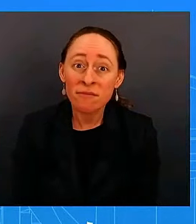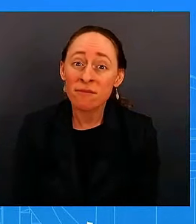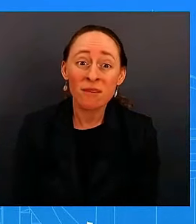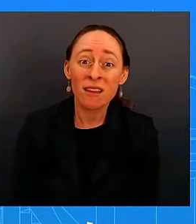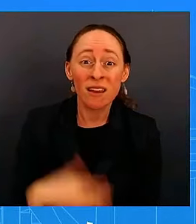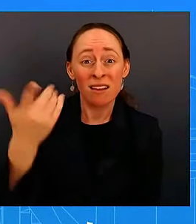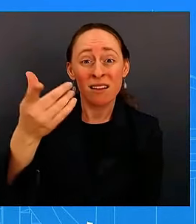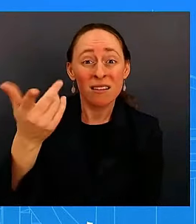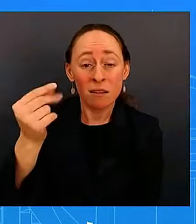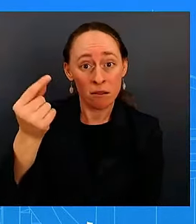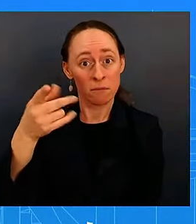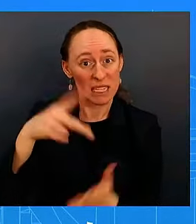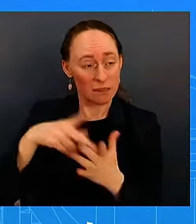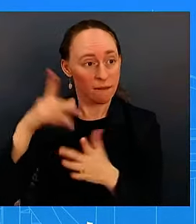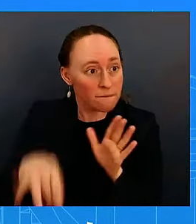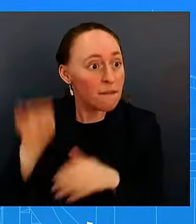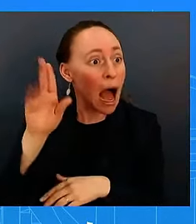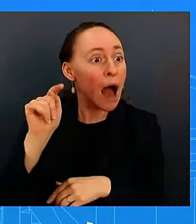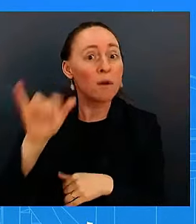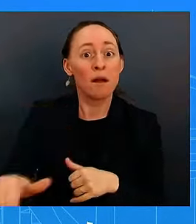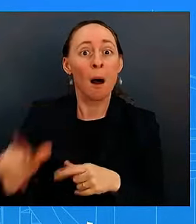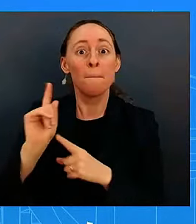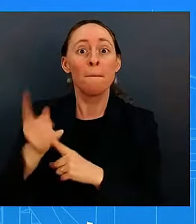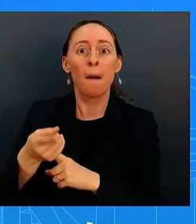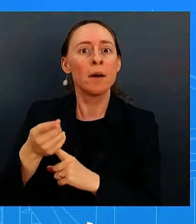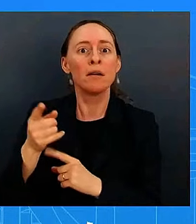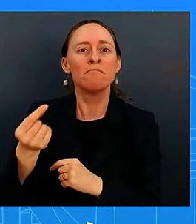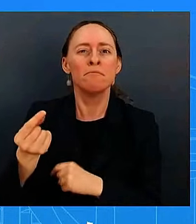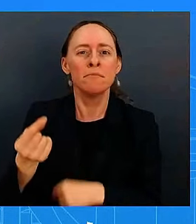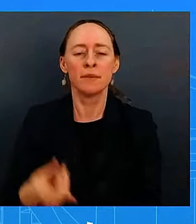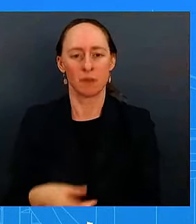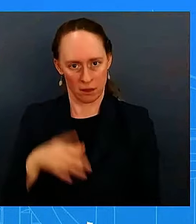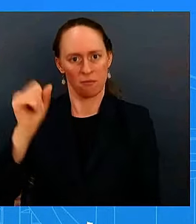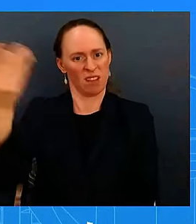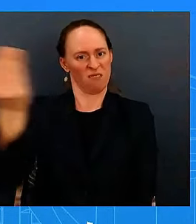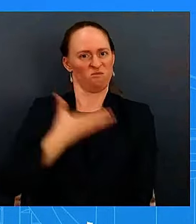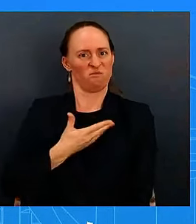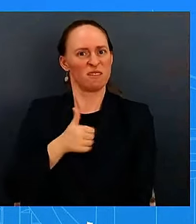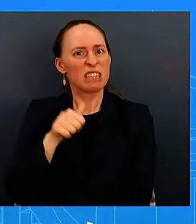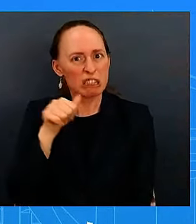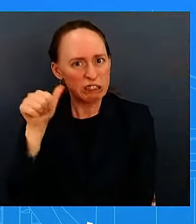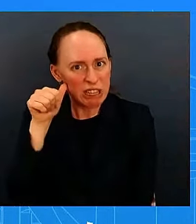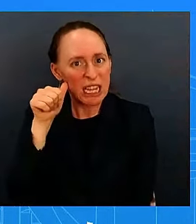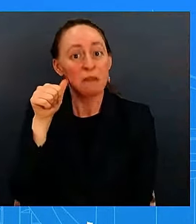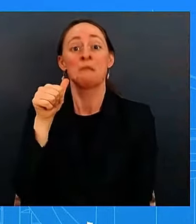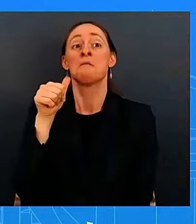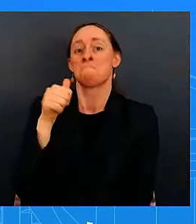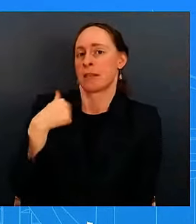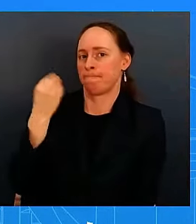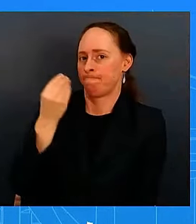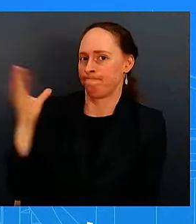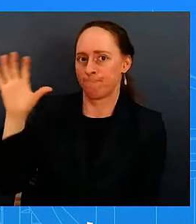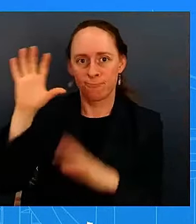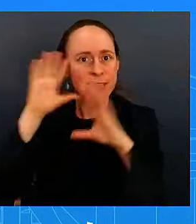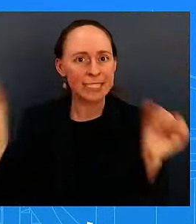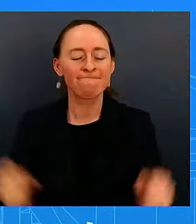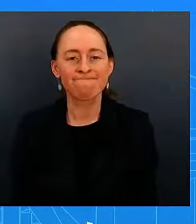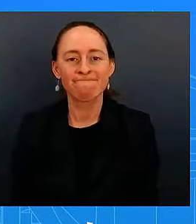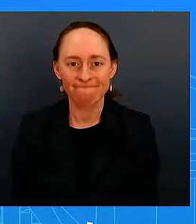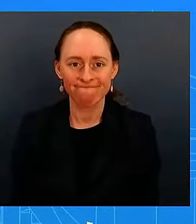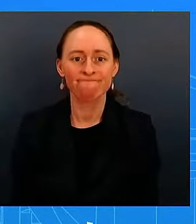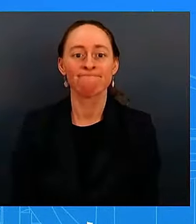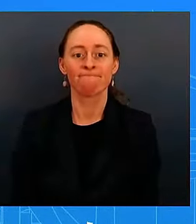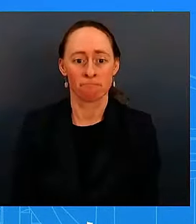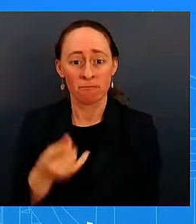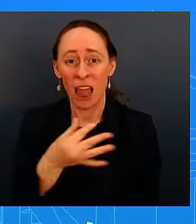the president is aware himself uh i would have to refer you to fbi sisa and odni and just shifting gears a little bit in general what is the white house's view